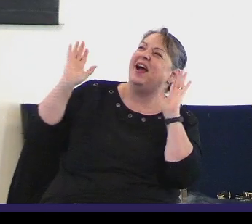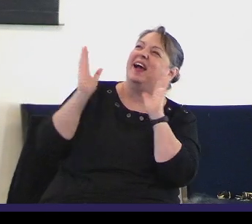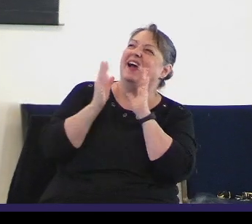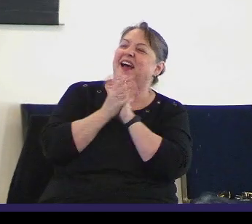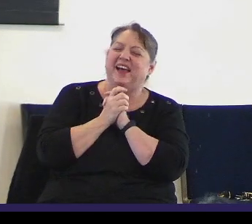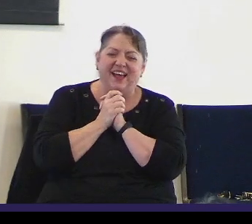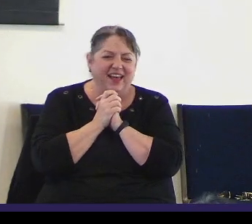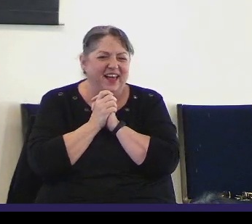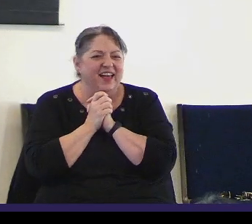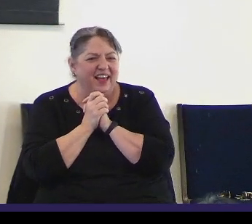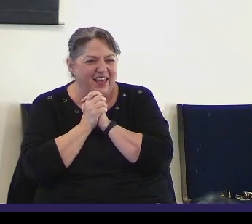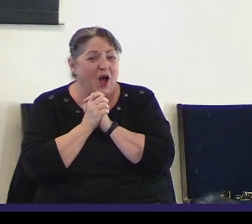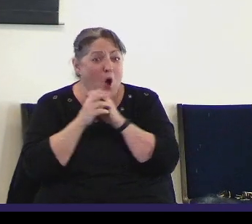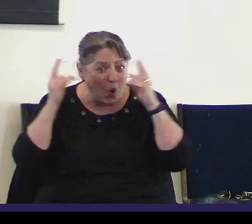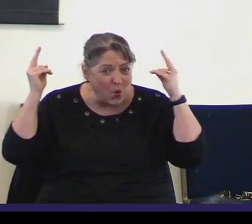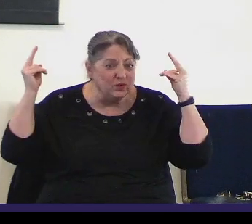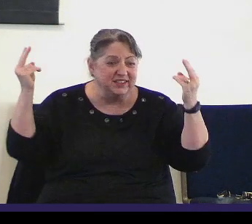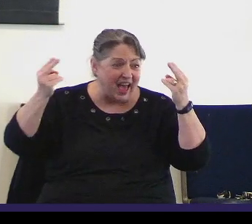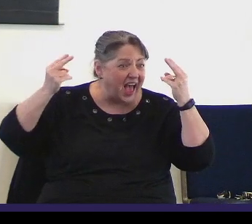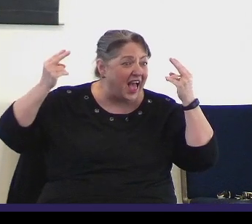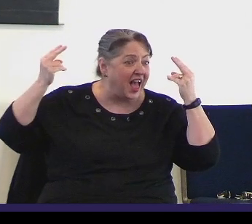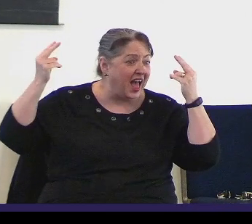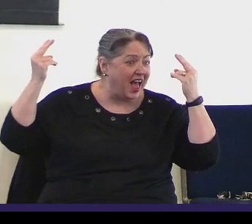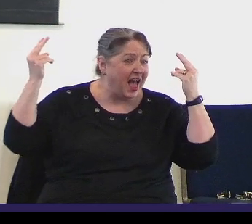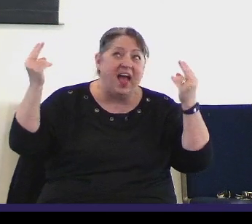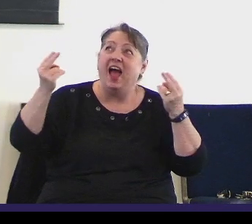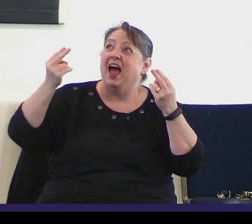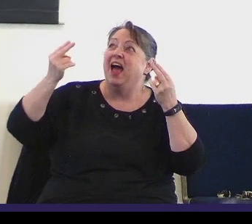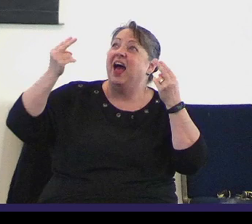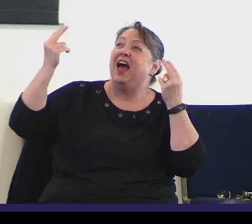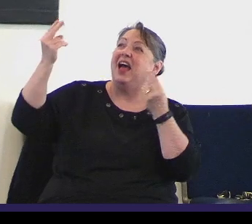away, wash away.